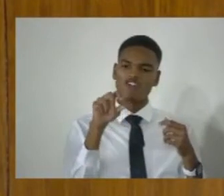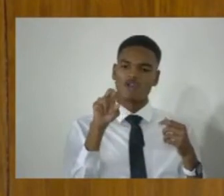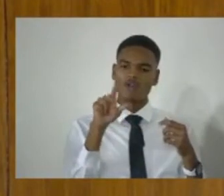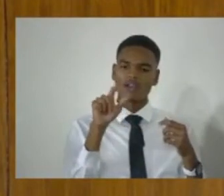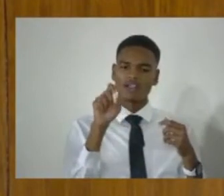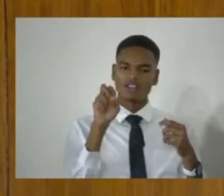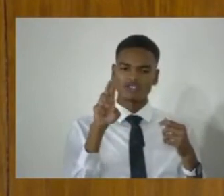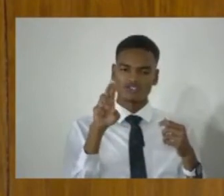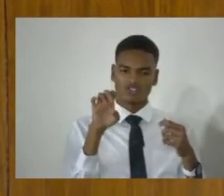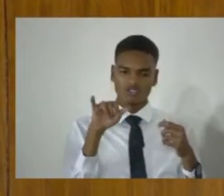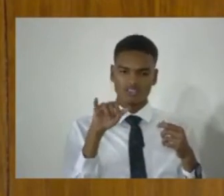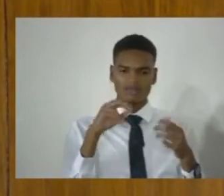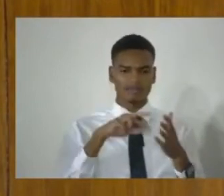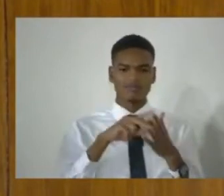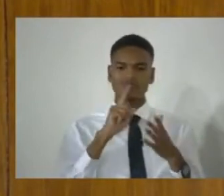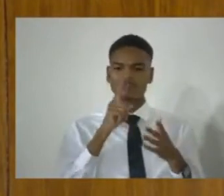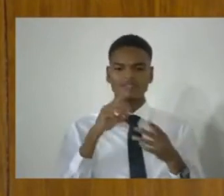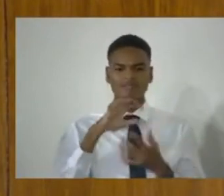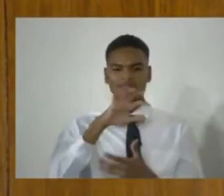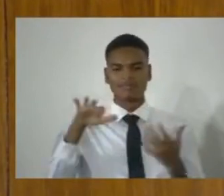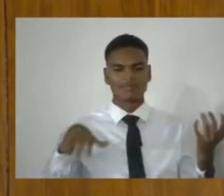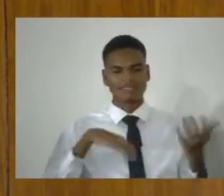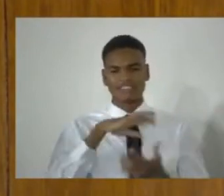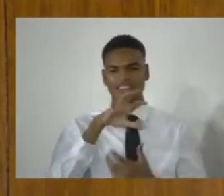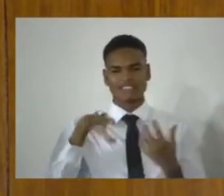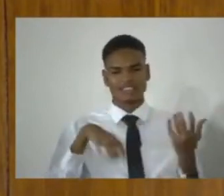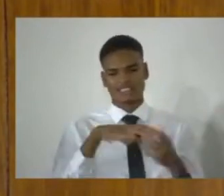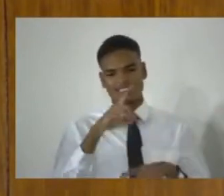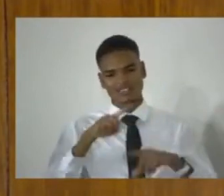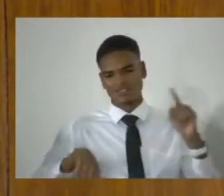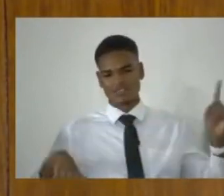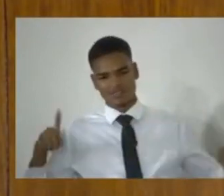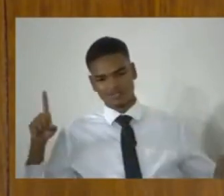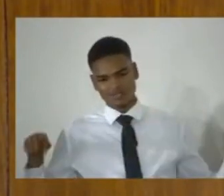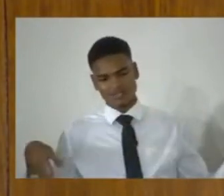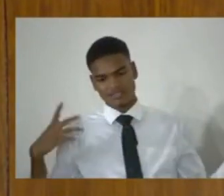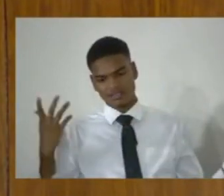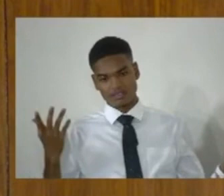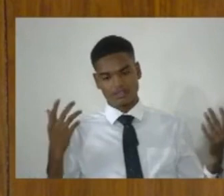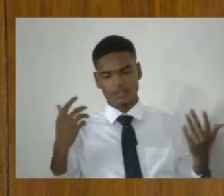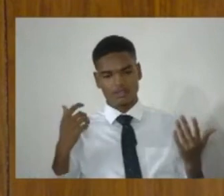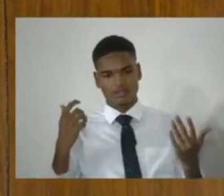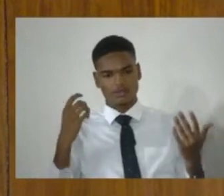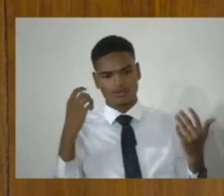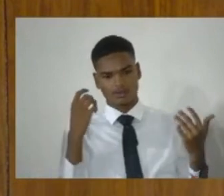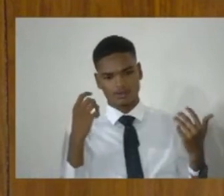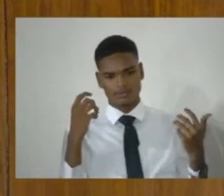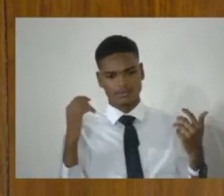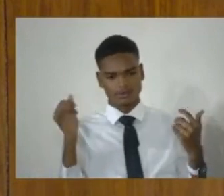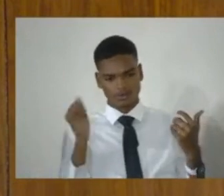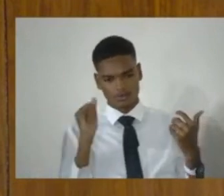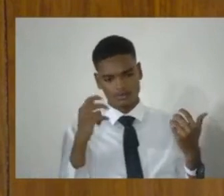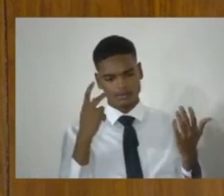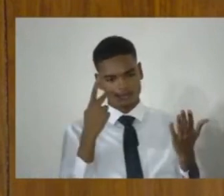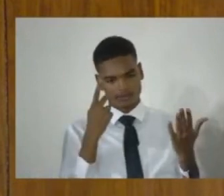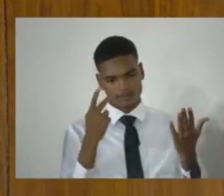It's a mixed bag of things in part four. And the heading of part four, restrictions in